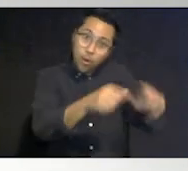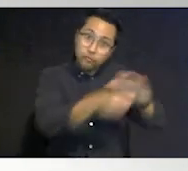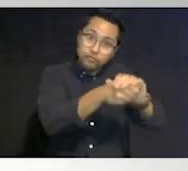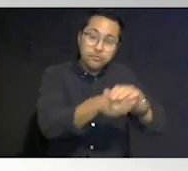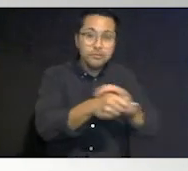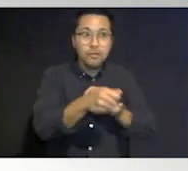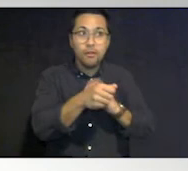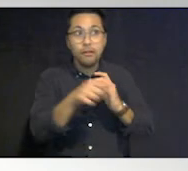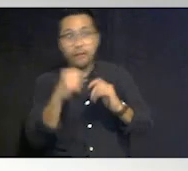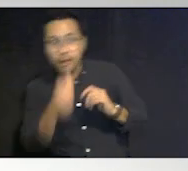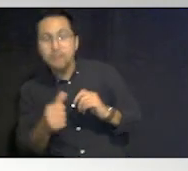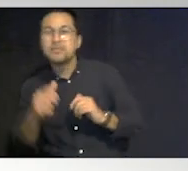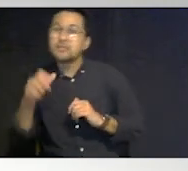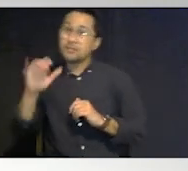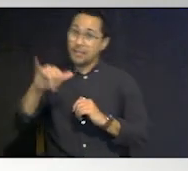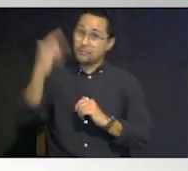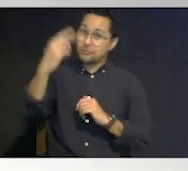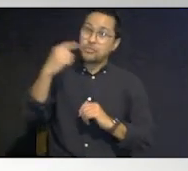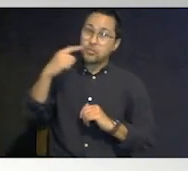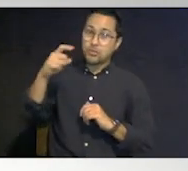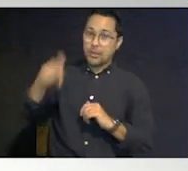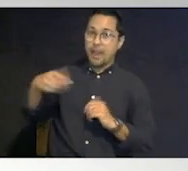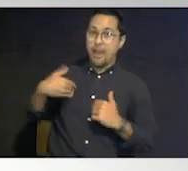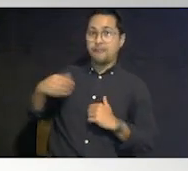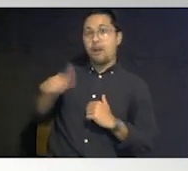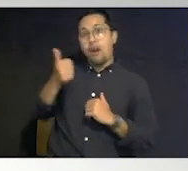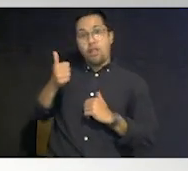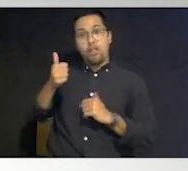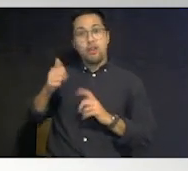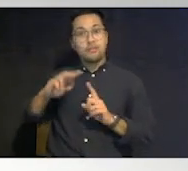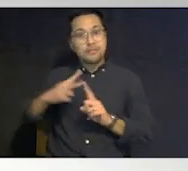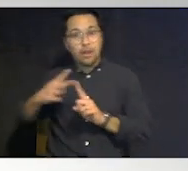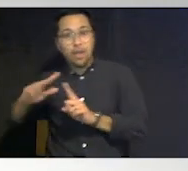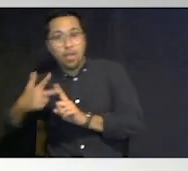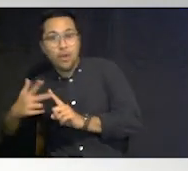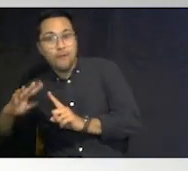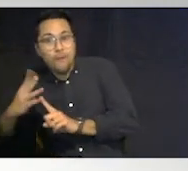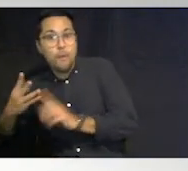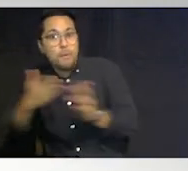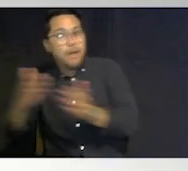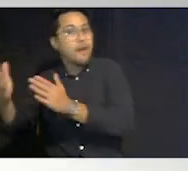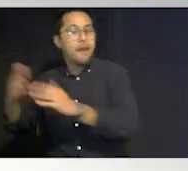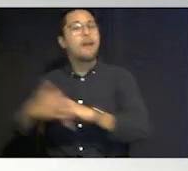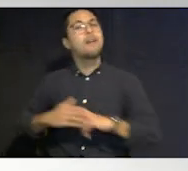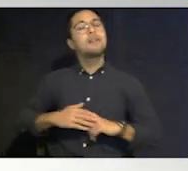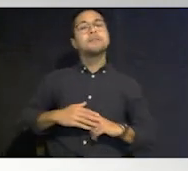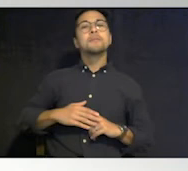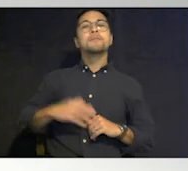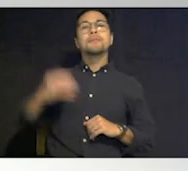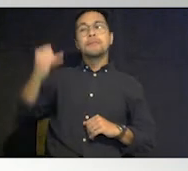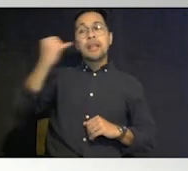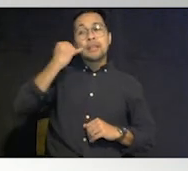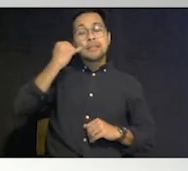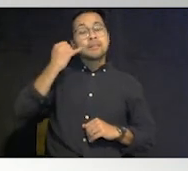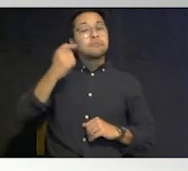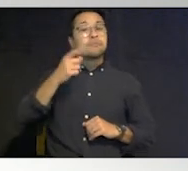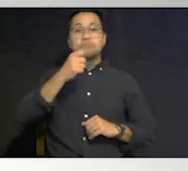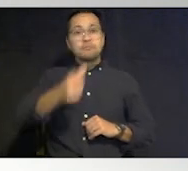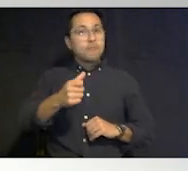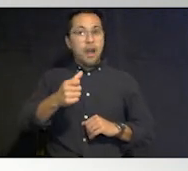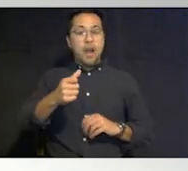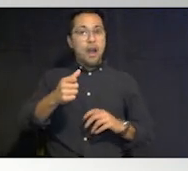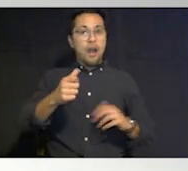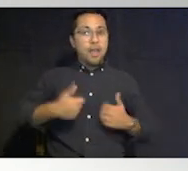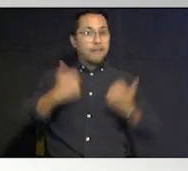want to have plan b c and d and alternatives and these are some other alternatives when you're not in an act in an evacuation